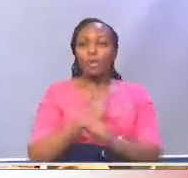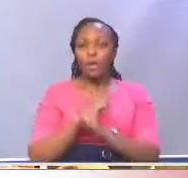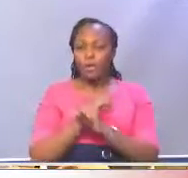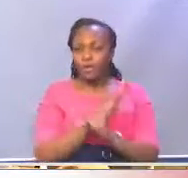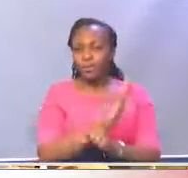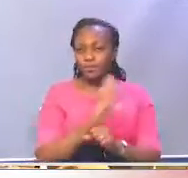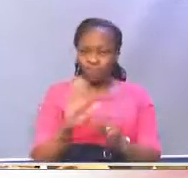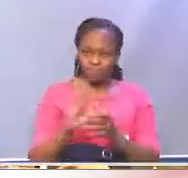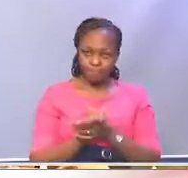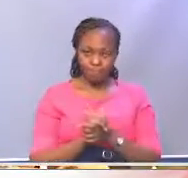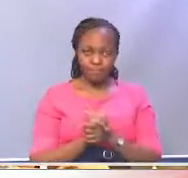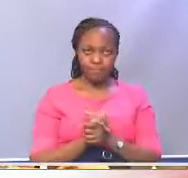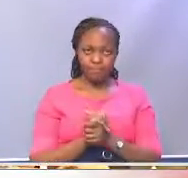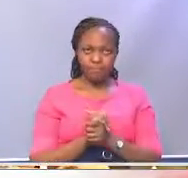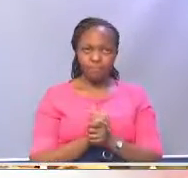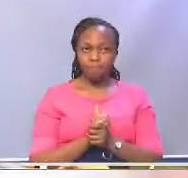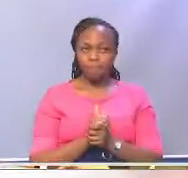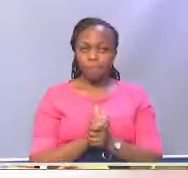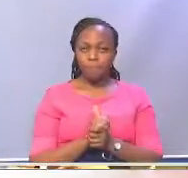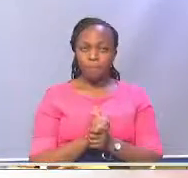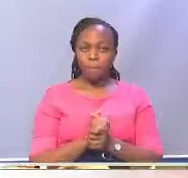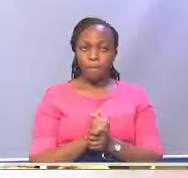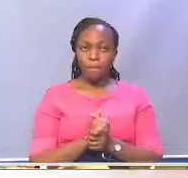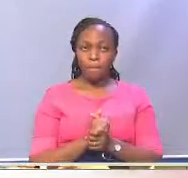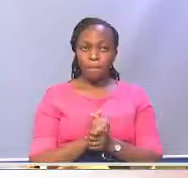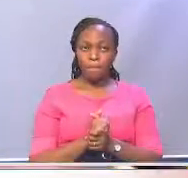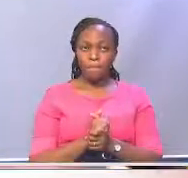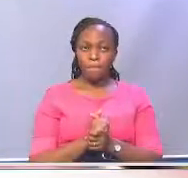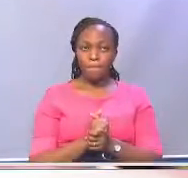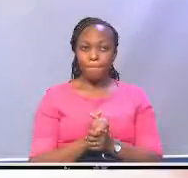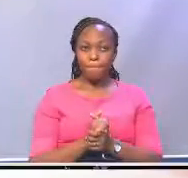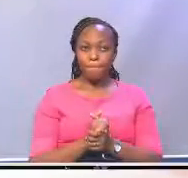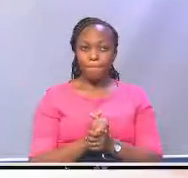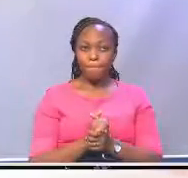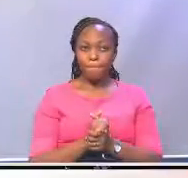24th last year. Mothoni Umayna, TV 47.